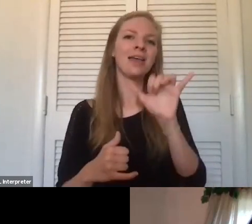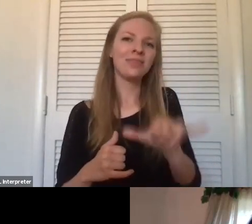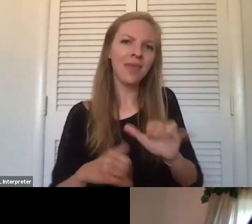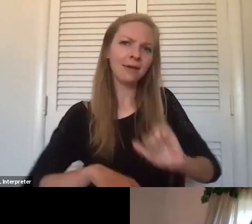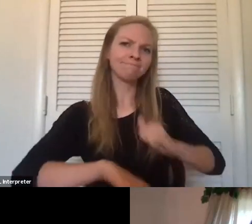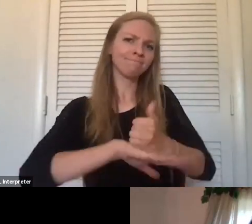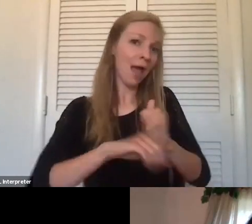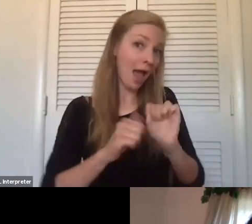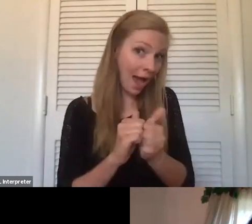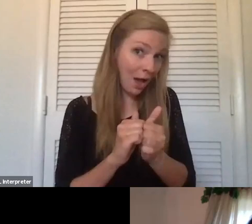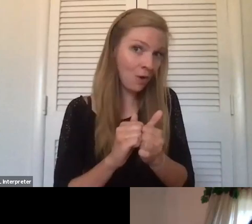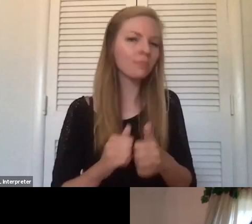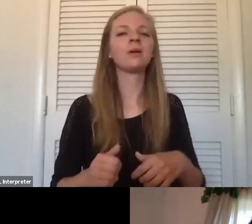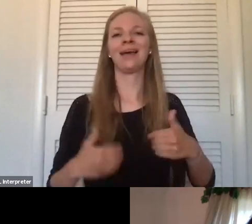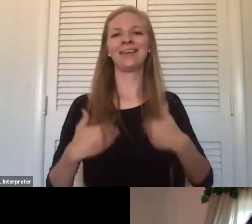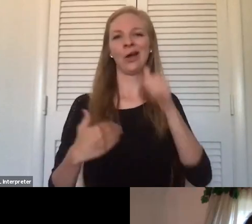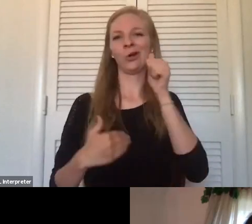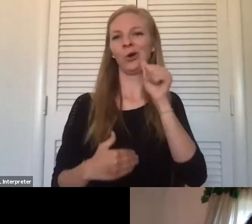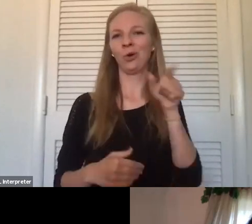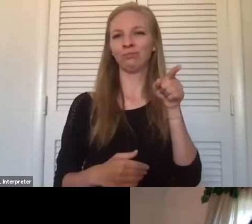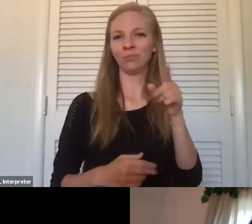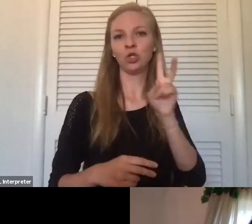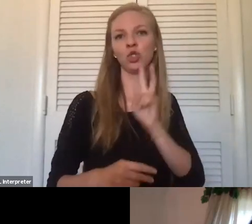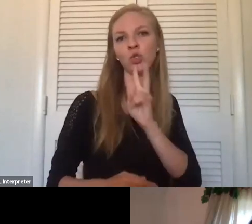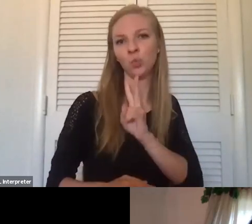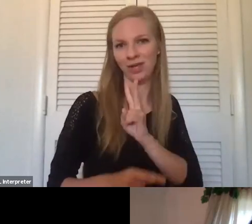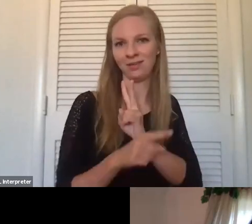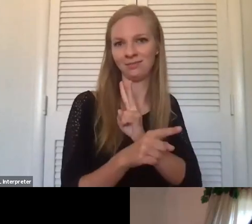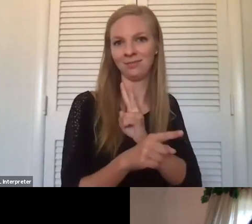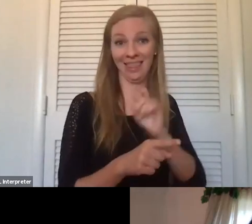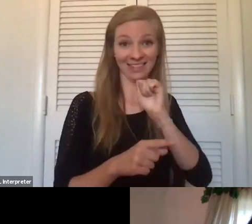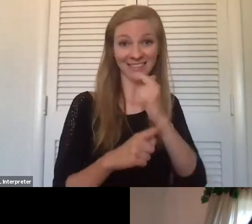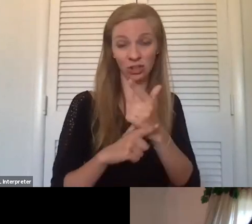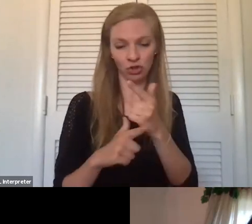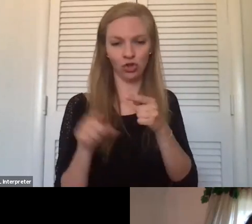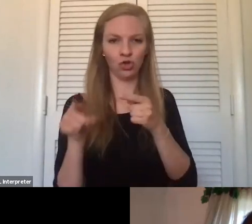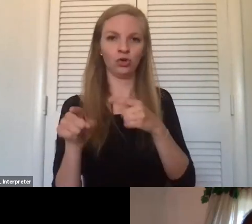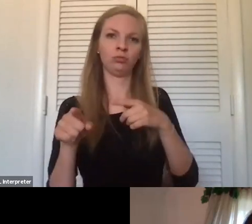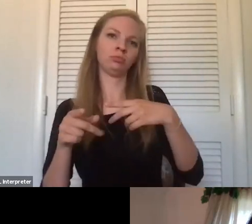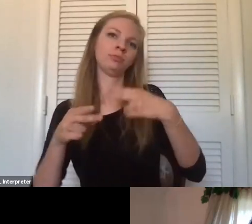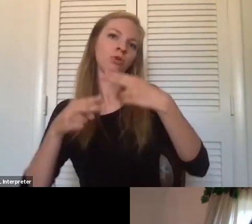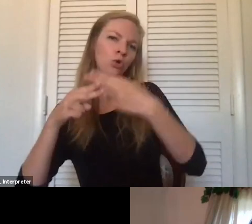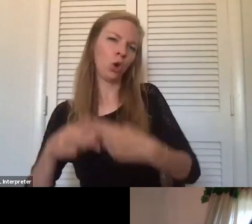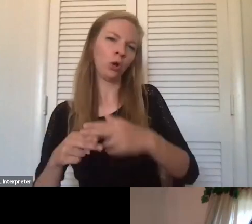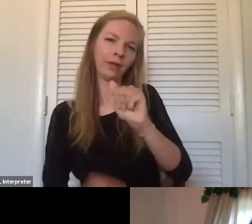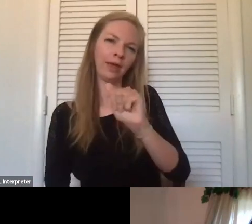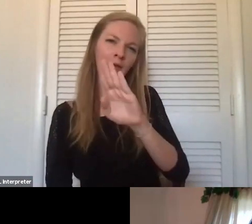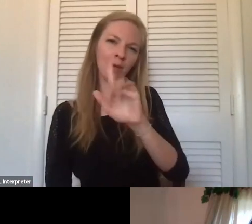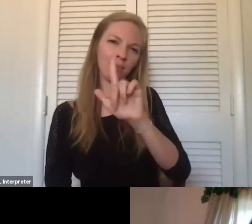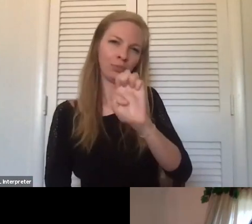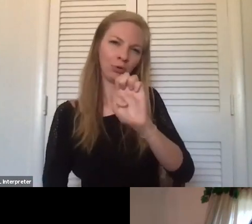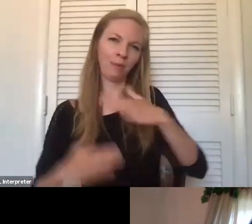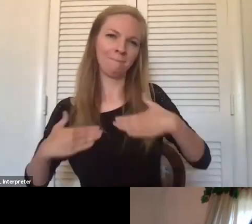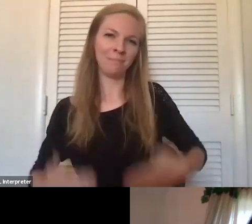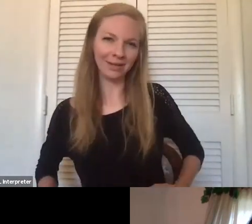a little girl whose twin sister was, she is what we call an able-bodied person. Her